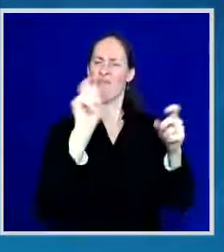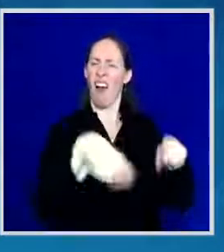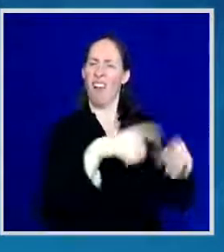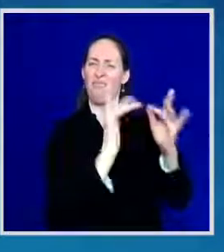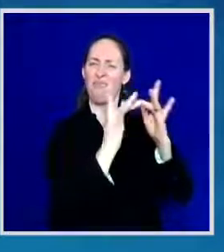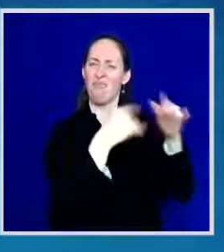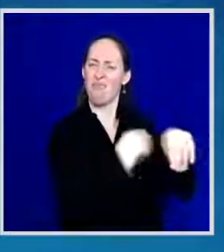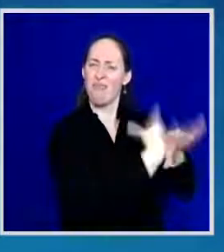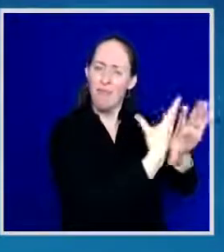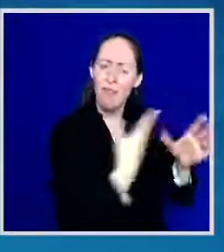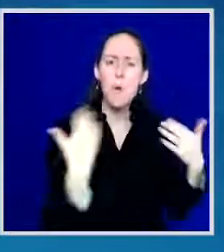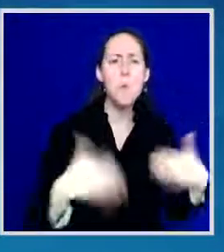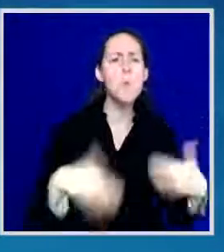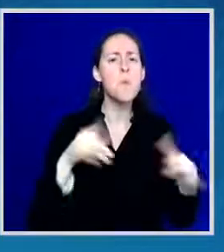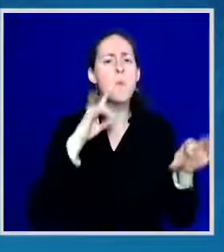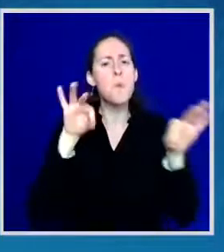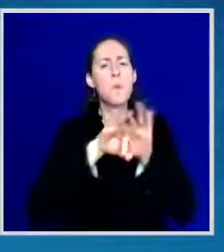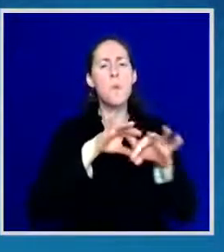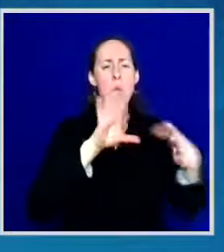with our families?